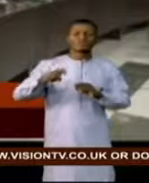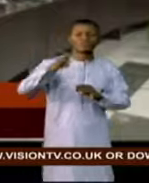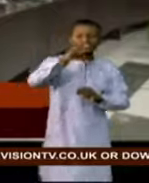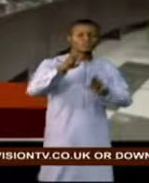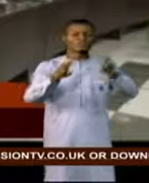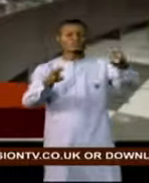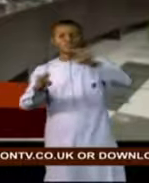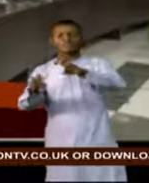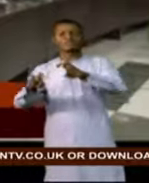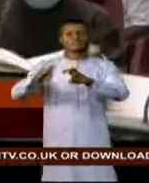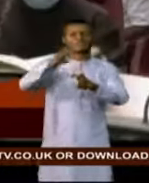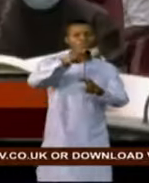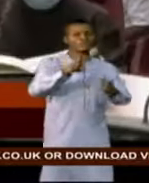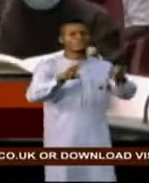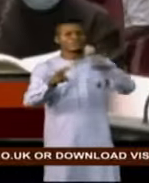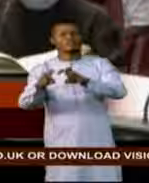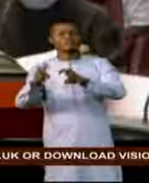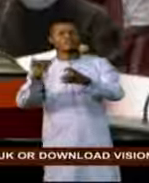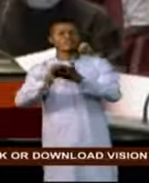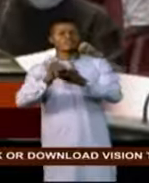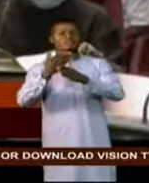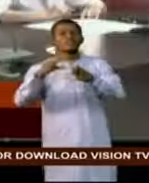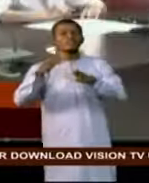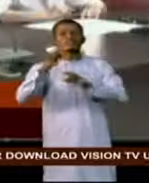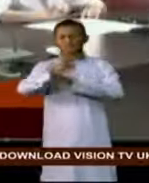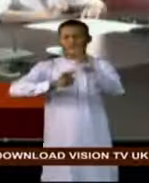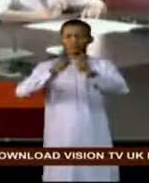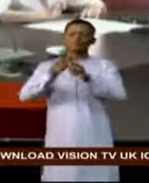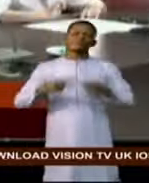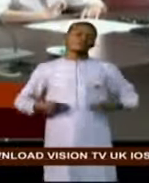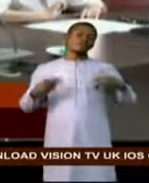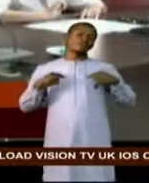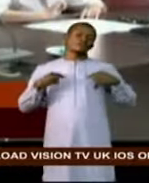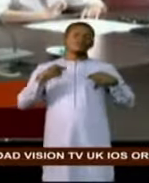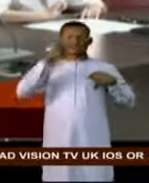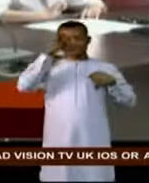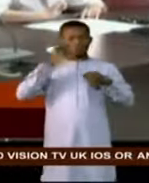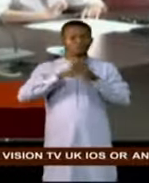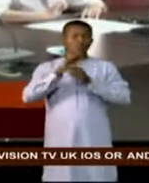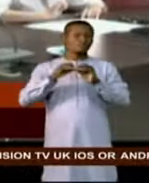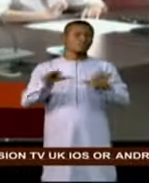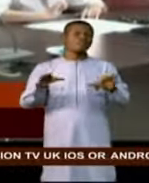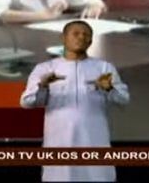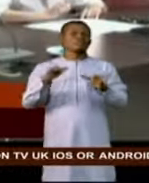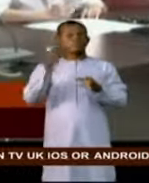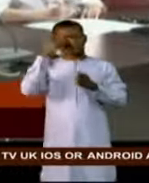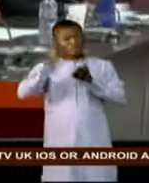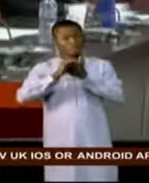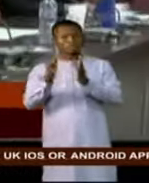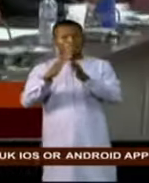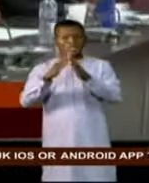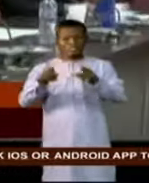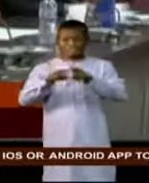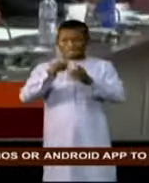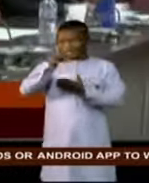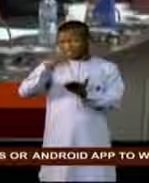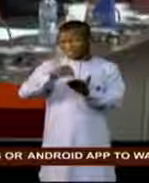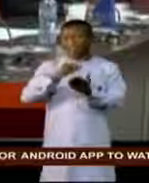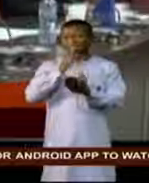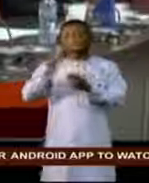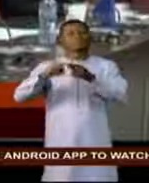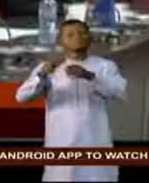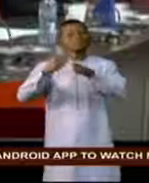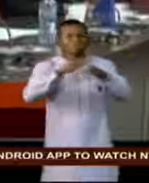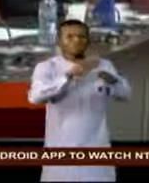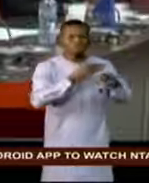which was as a result of the global health crisis of the coronavirus. And so meeting of this nature is to share views on